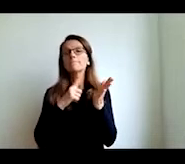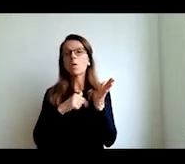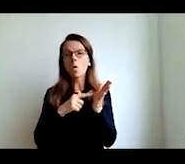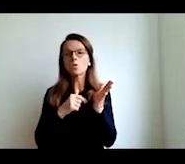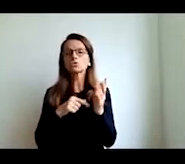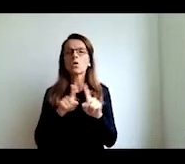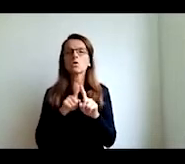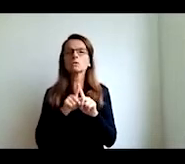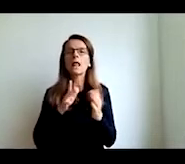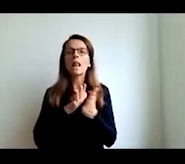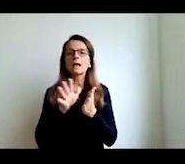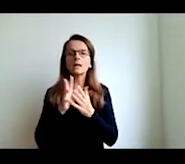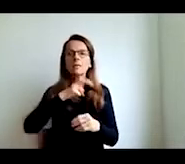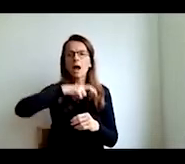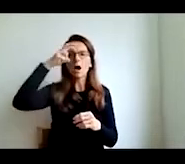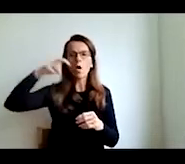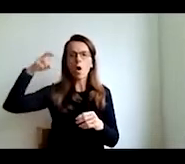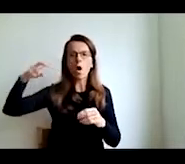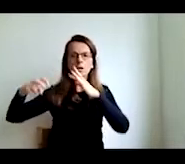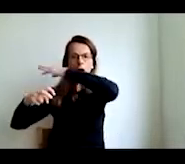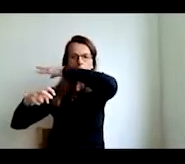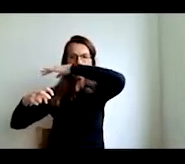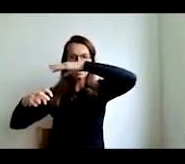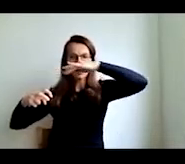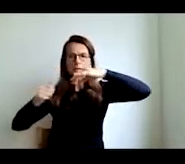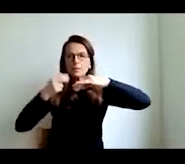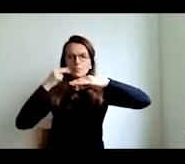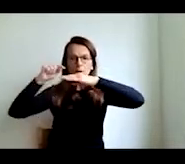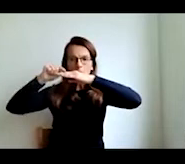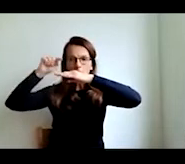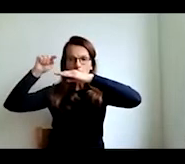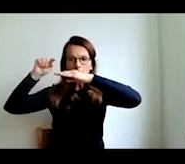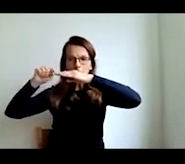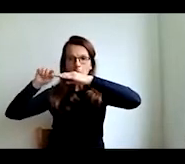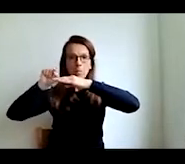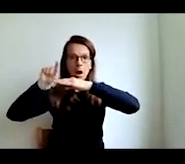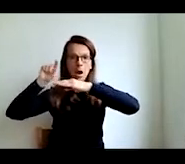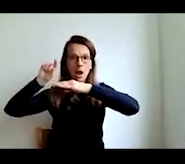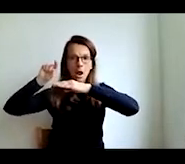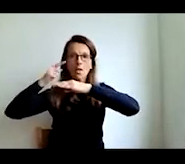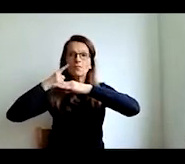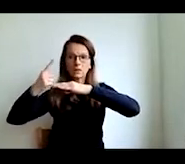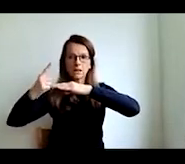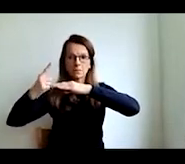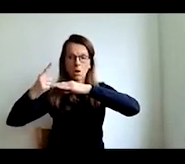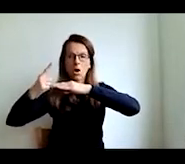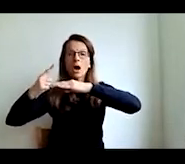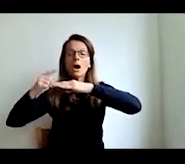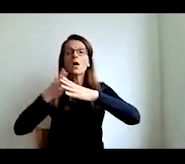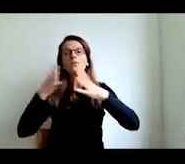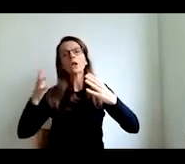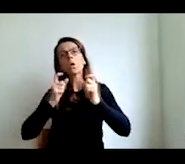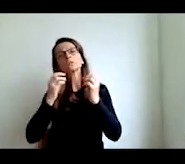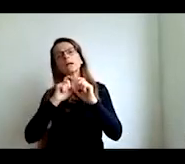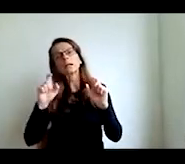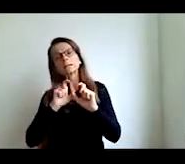see the small visible part above the waterline you know this is the class sizes the structures the resources and